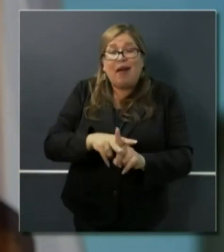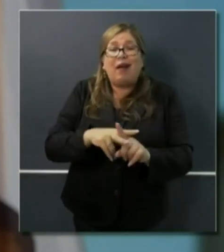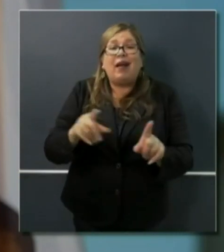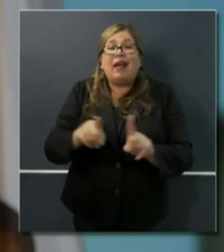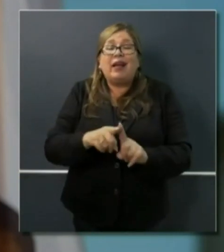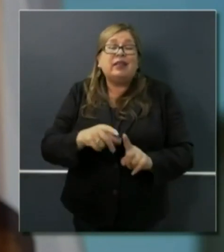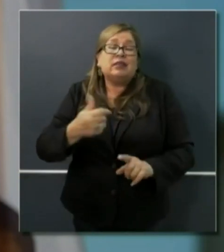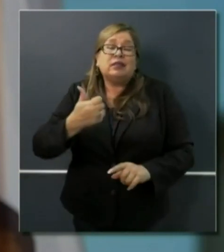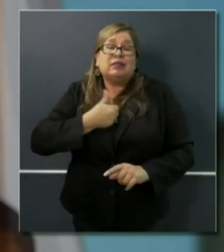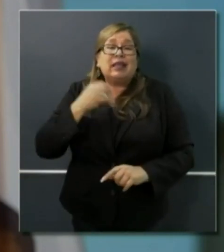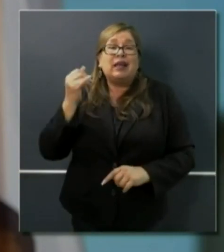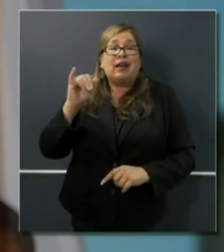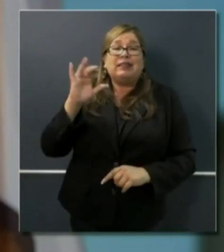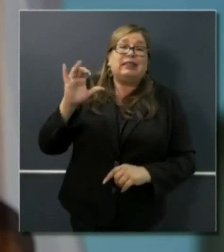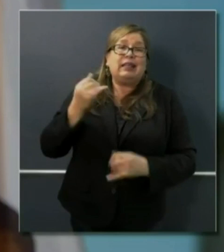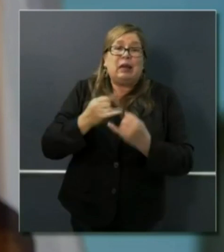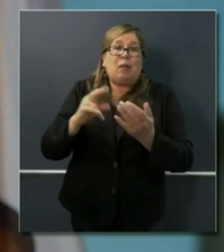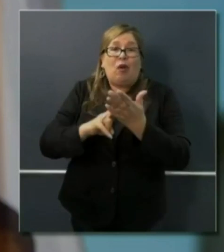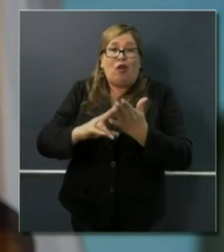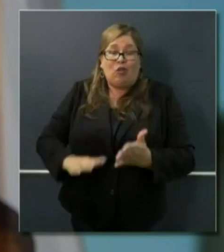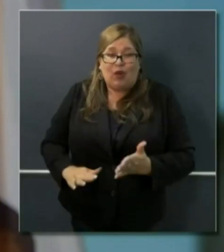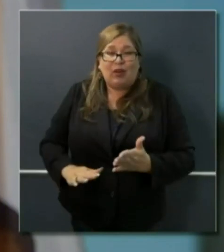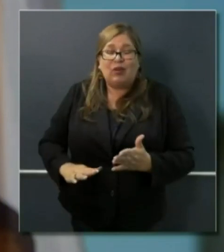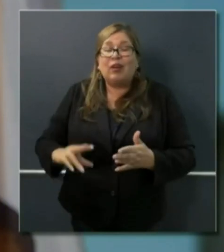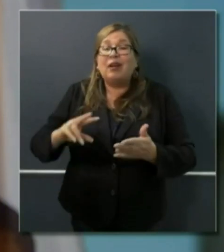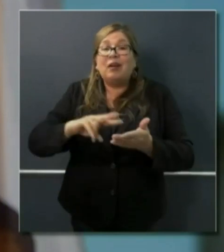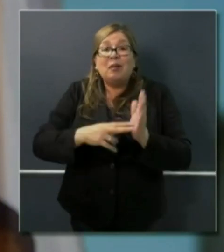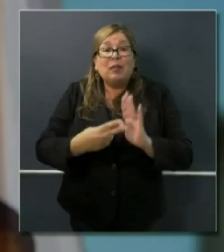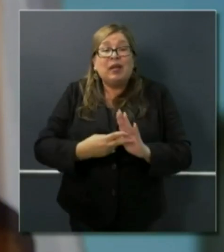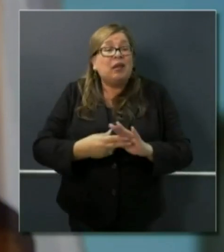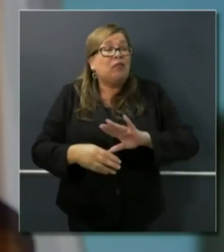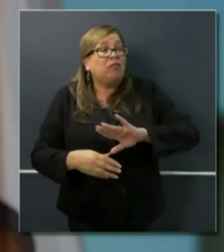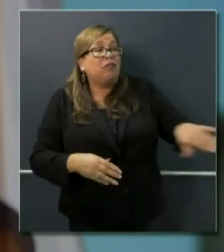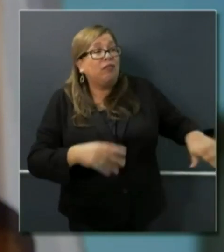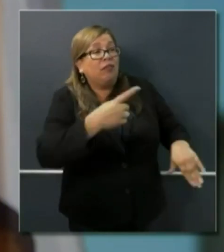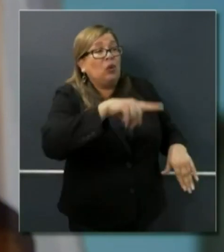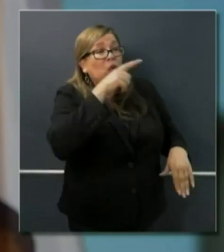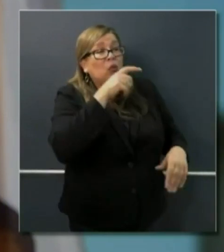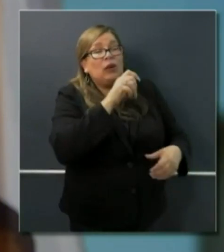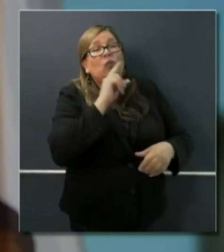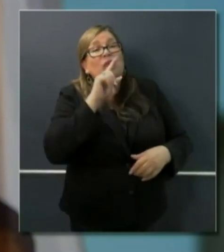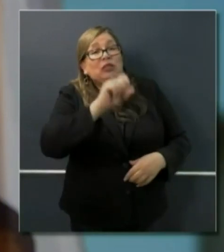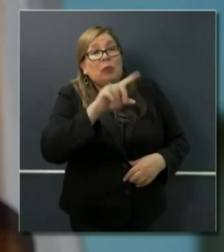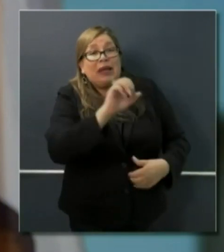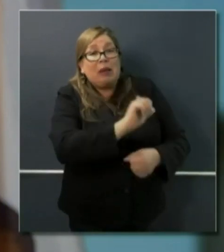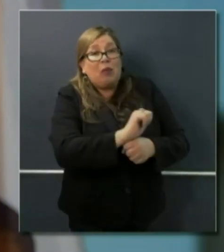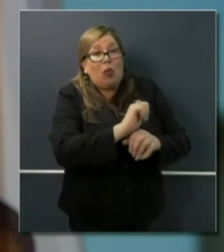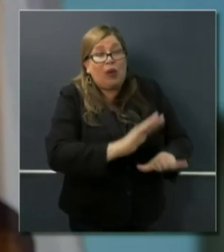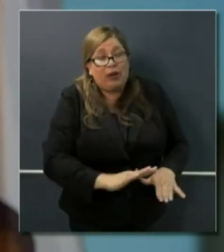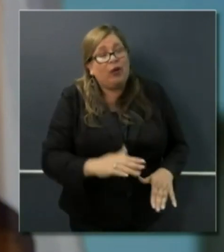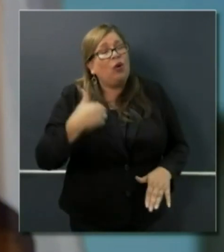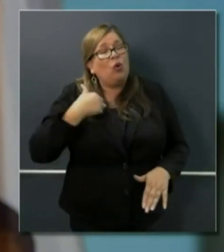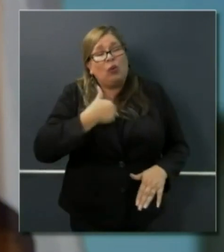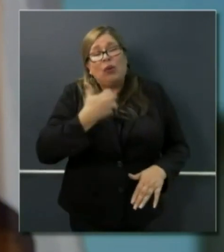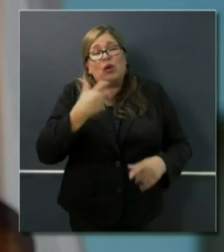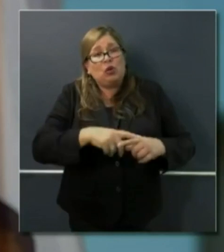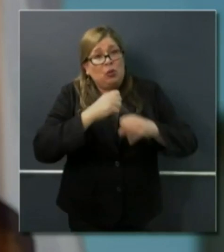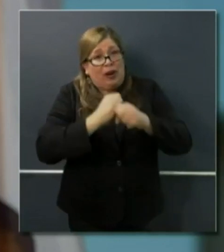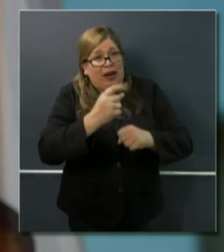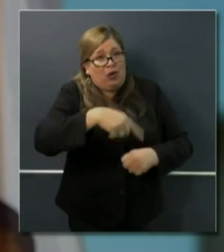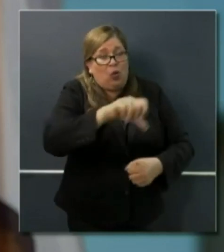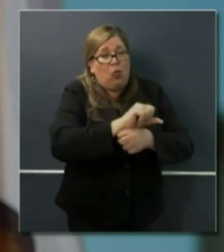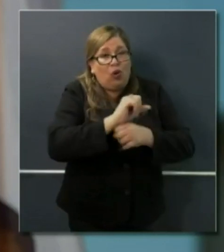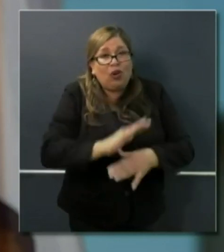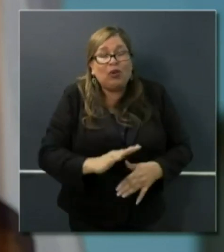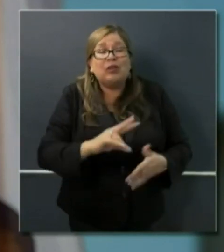prides itself on being a national leader as it relates to protecting our workers from misclassification. And it is not